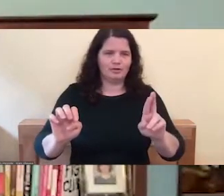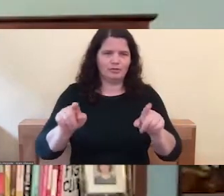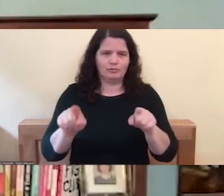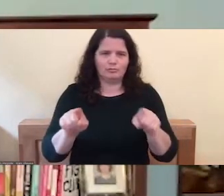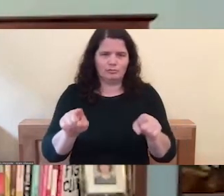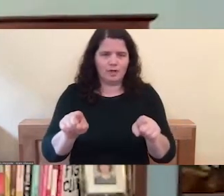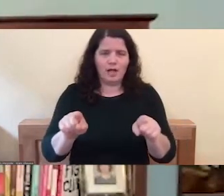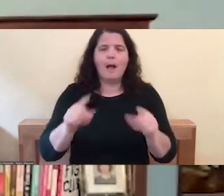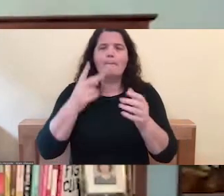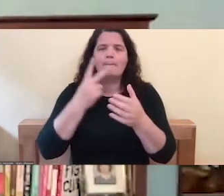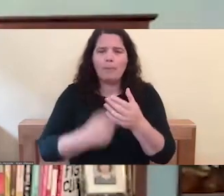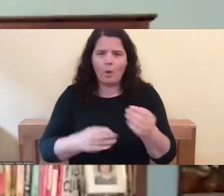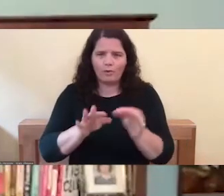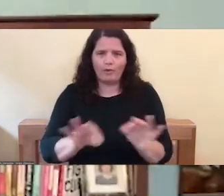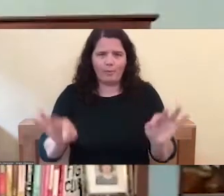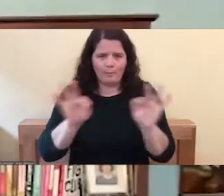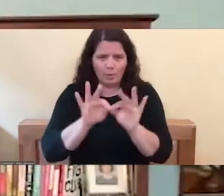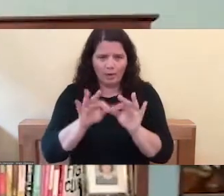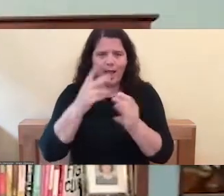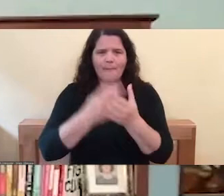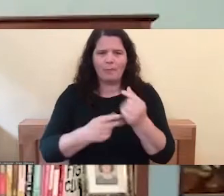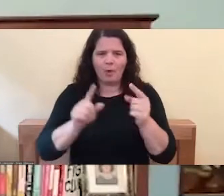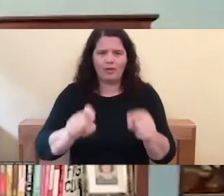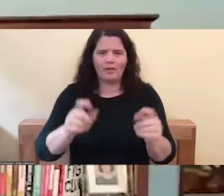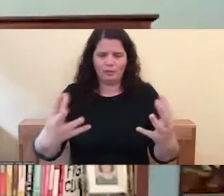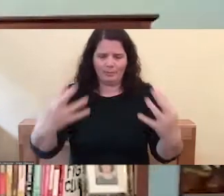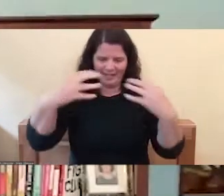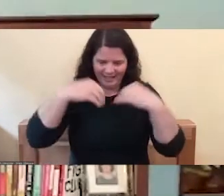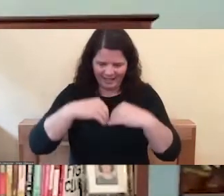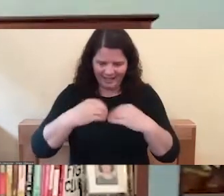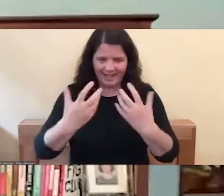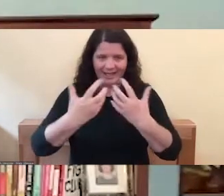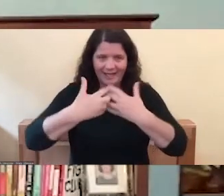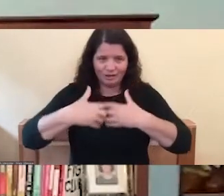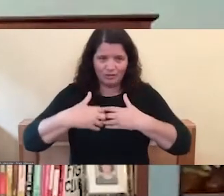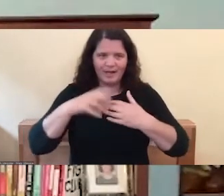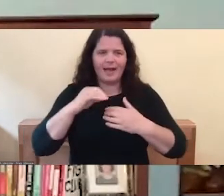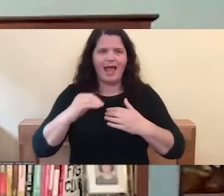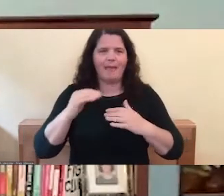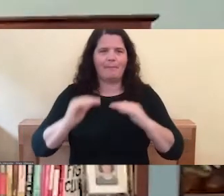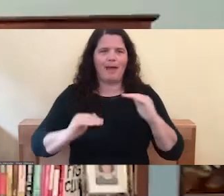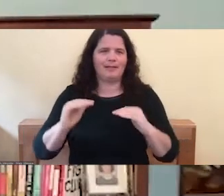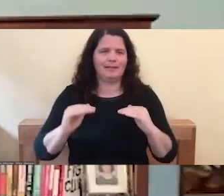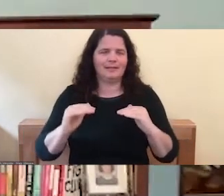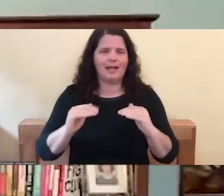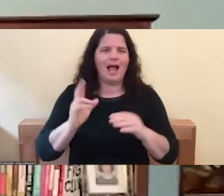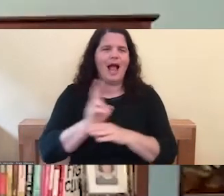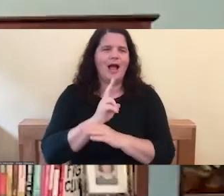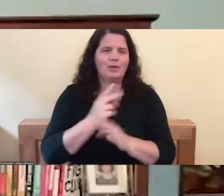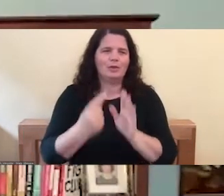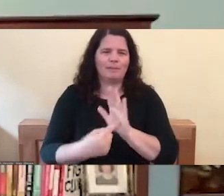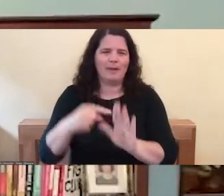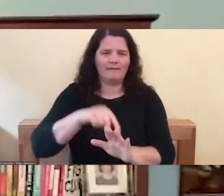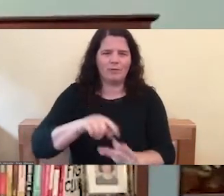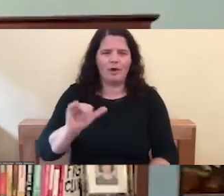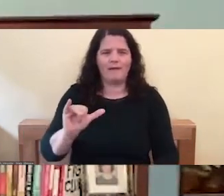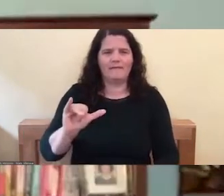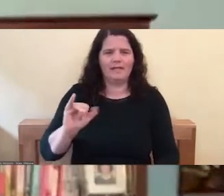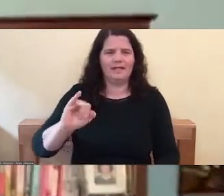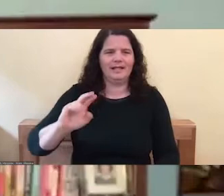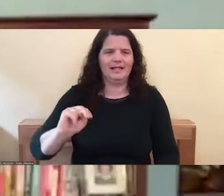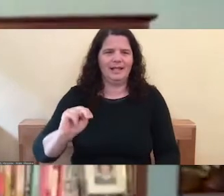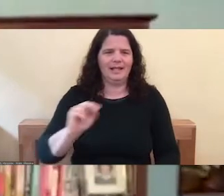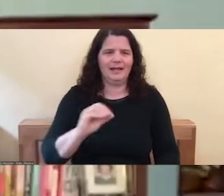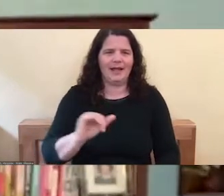and balanced for wellbeing. I like to use the metaphor of yin and yang. I actually like that better than masculine and